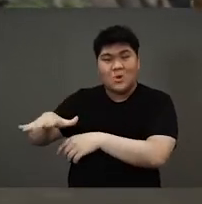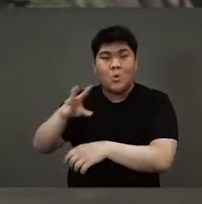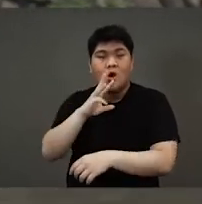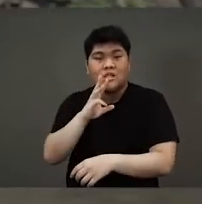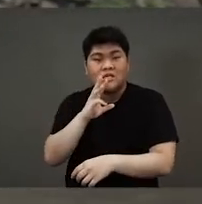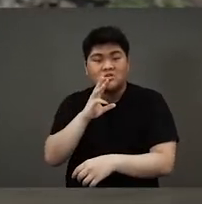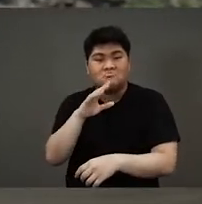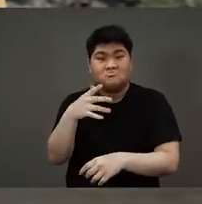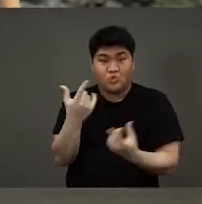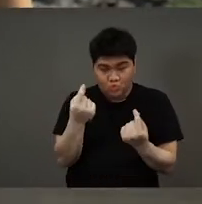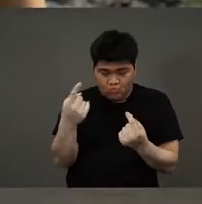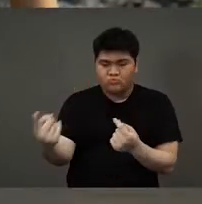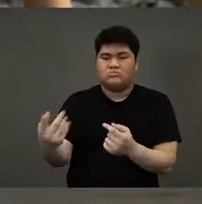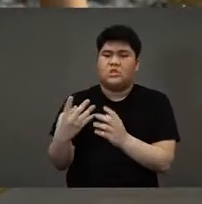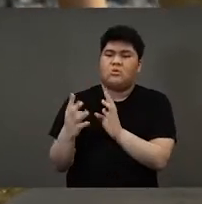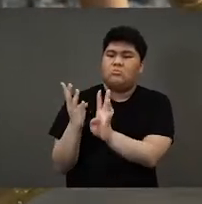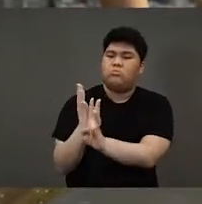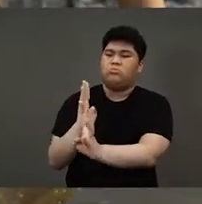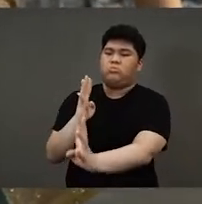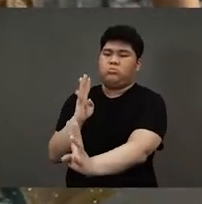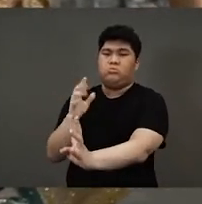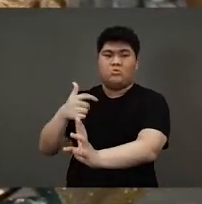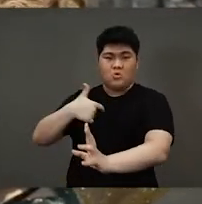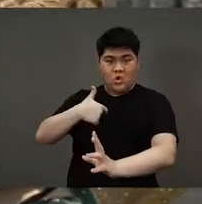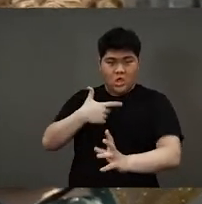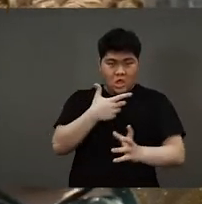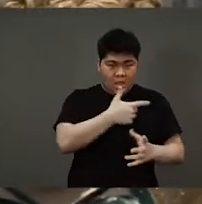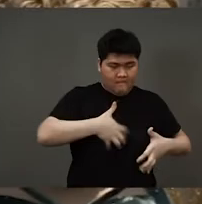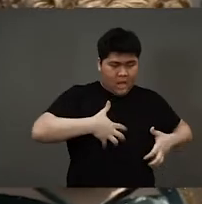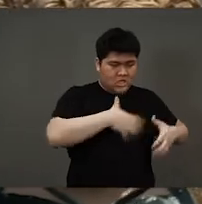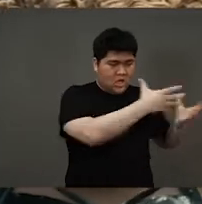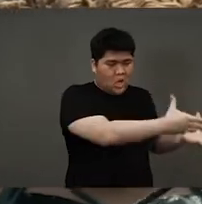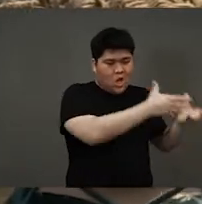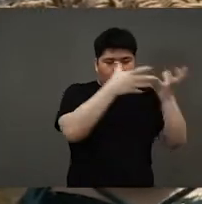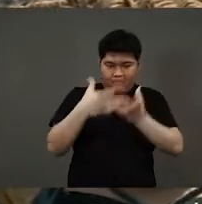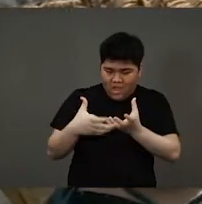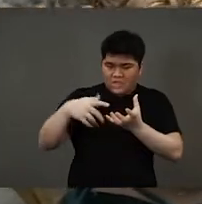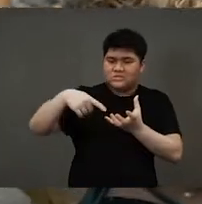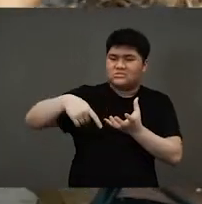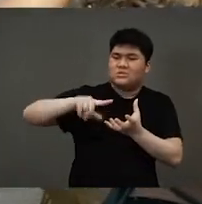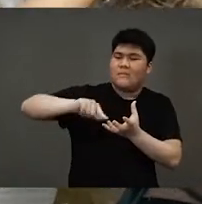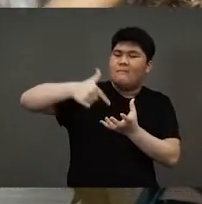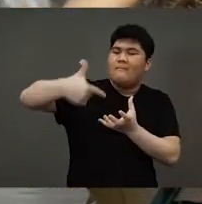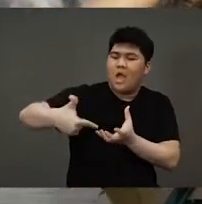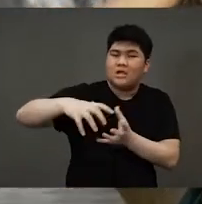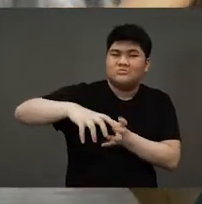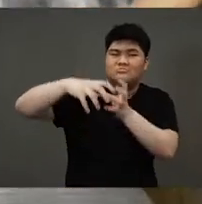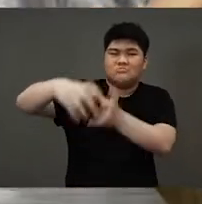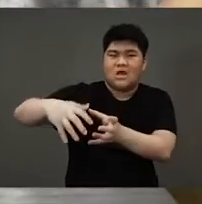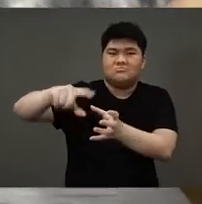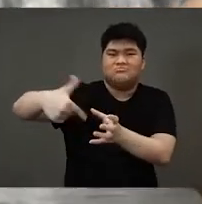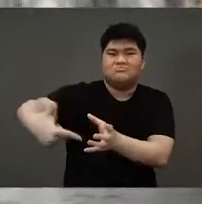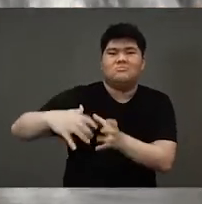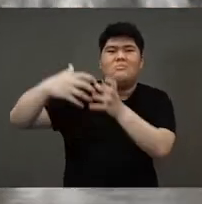monkey lifted up the pebbles and stones and rocks and passed it to them. Monkey passed the stones to the fish